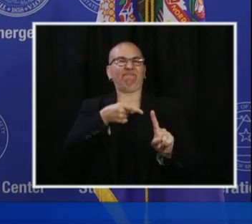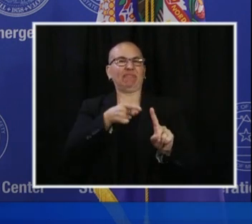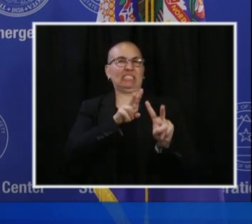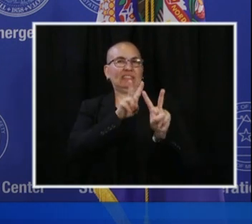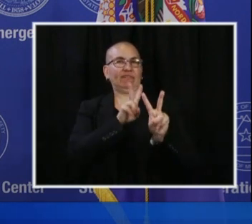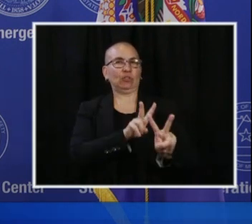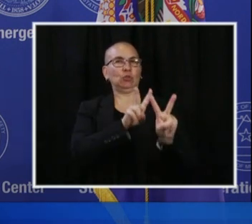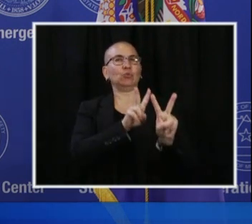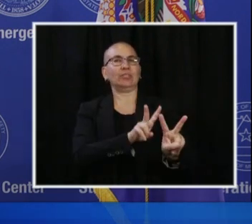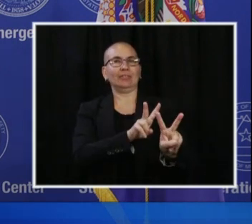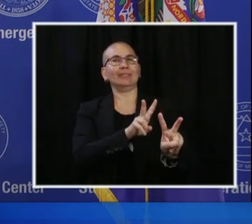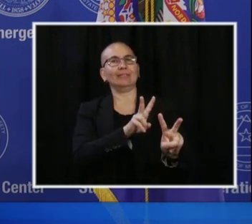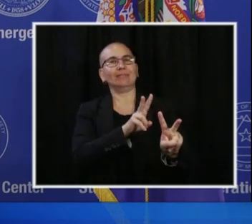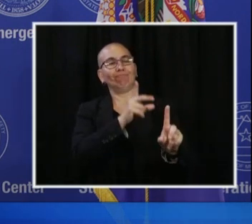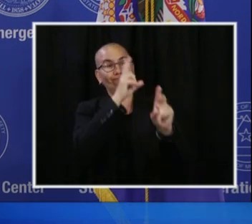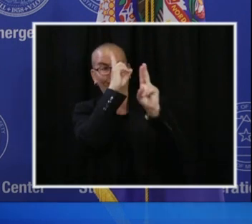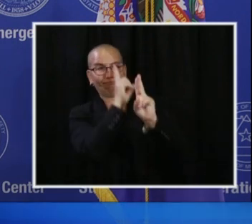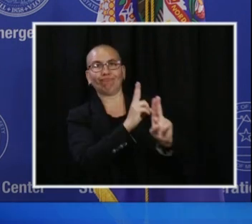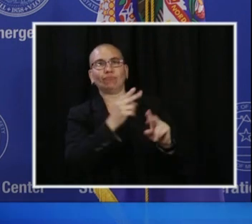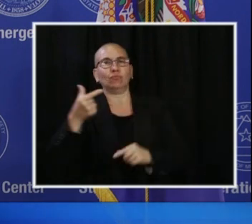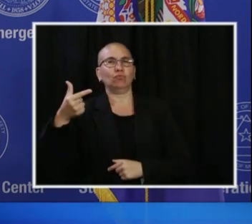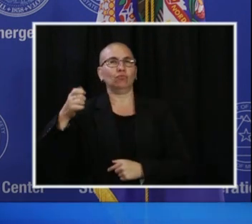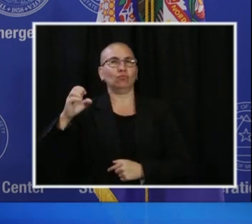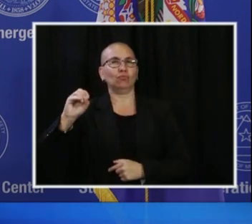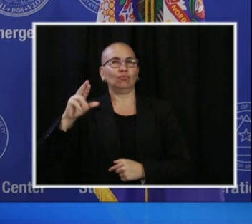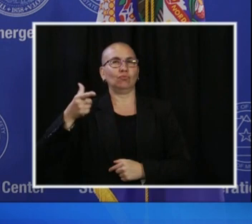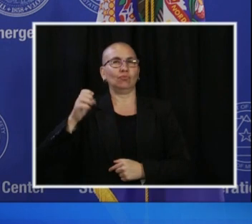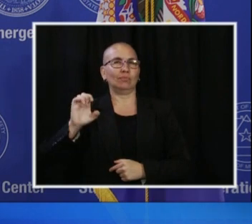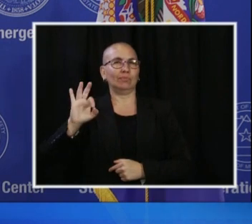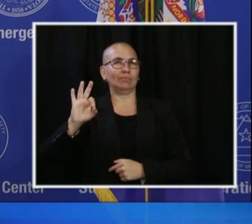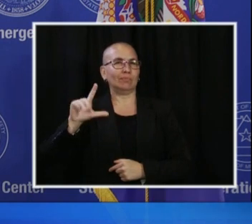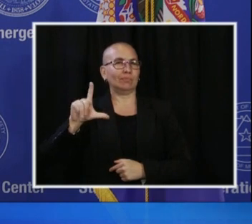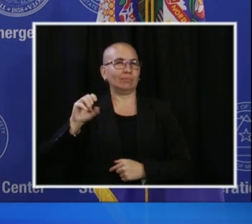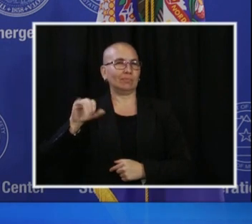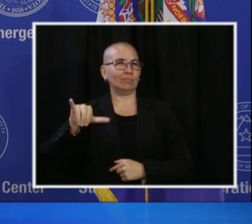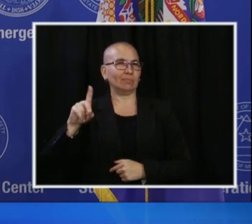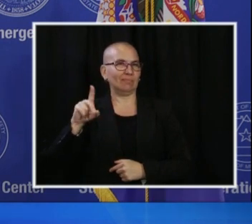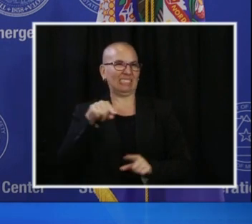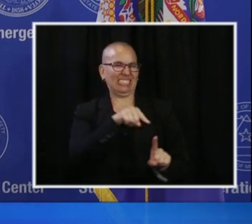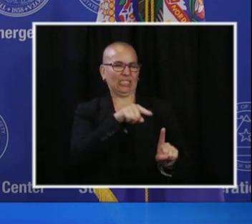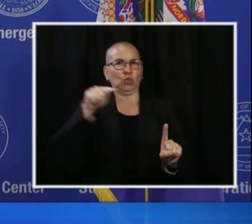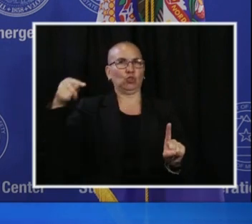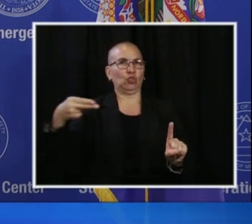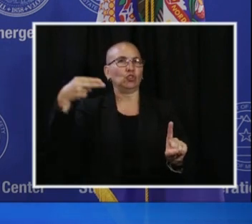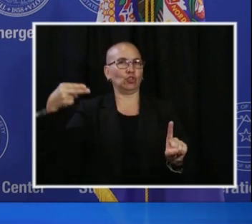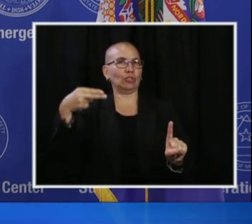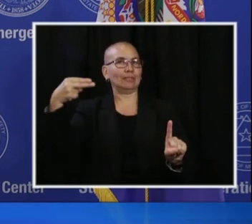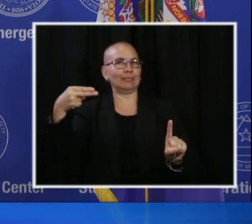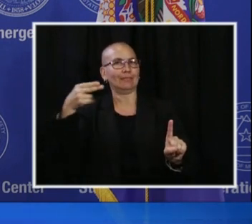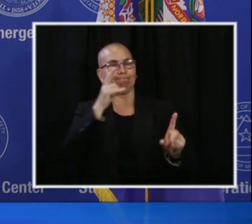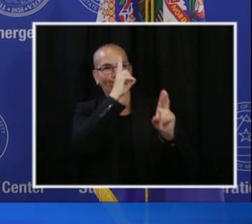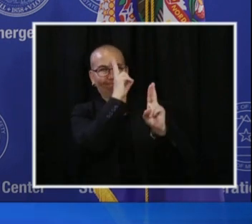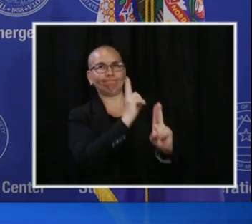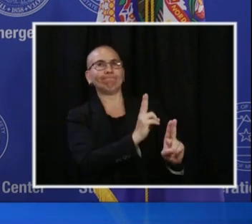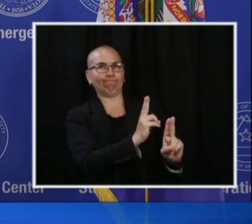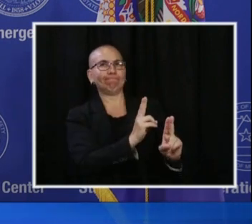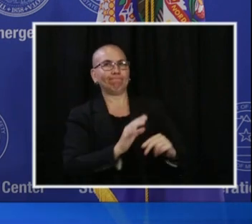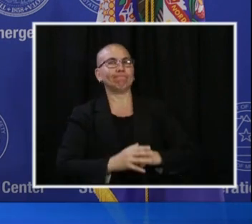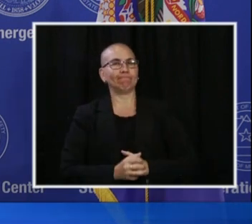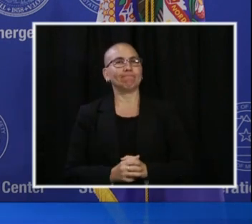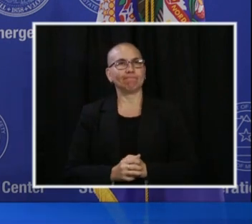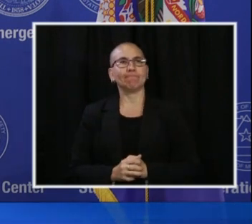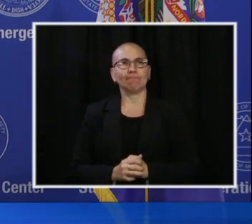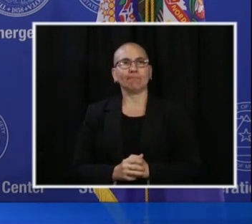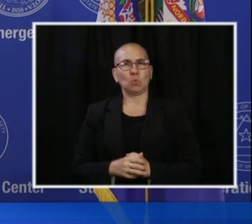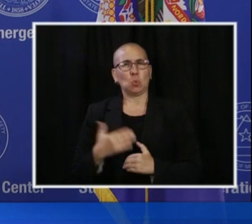Floyd. I believe is scheduled for Thursday. It will be an important event both for the city of Minneapolis, for